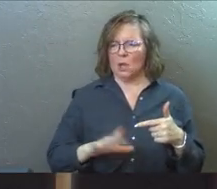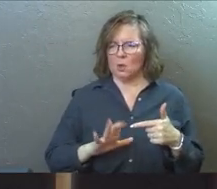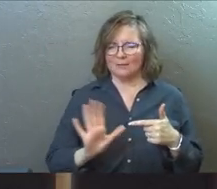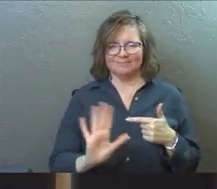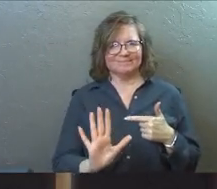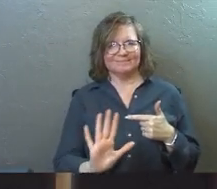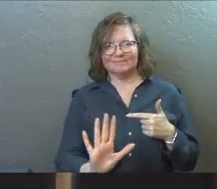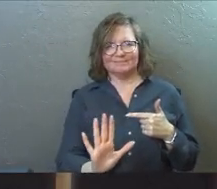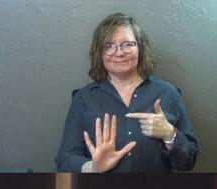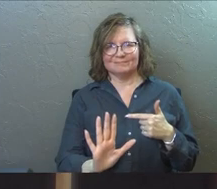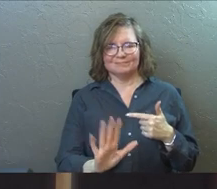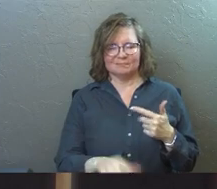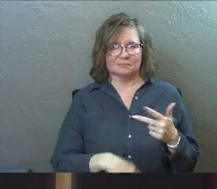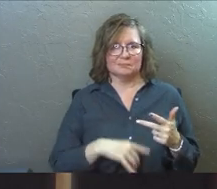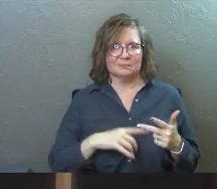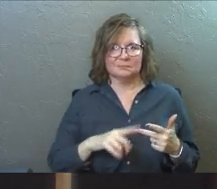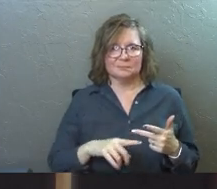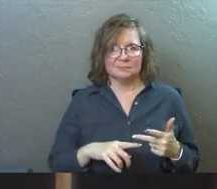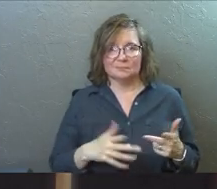community to do that kind of work.